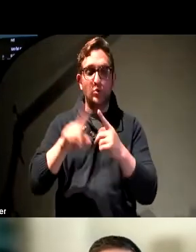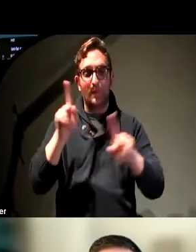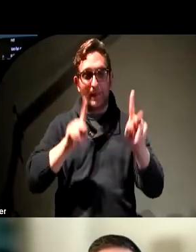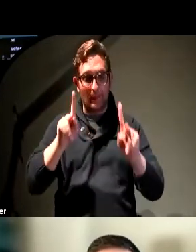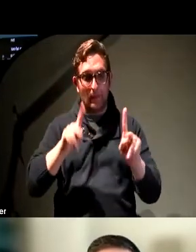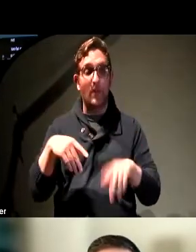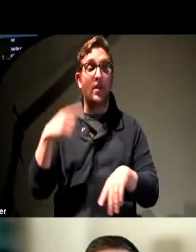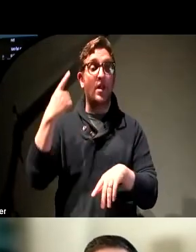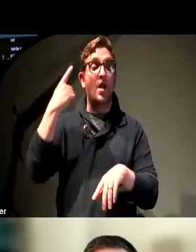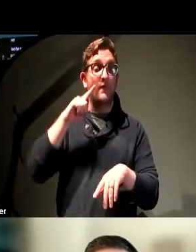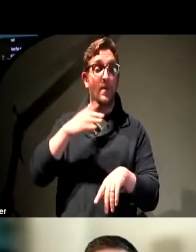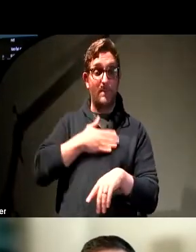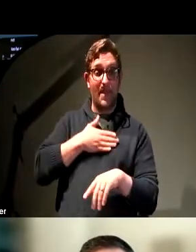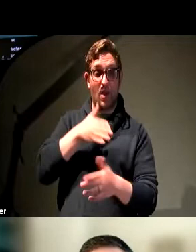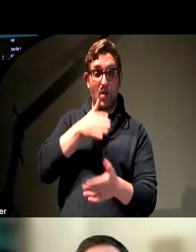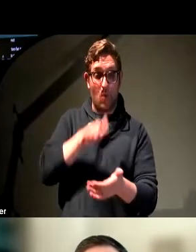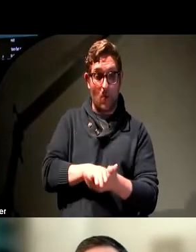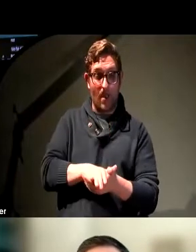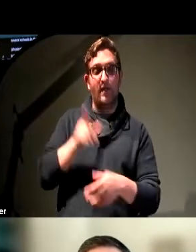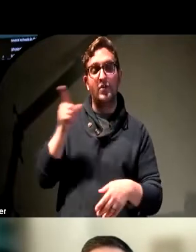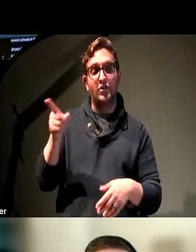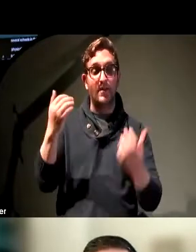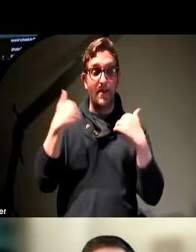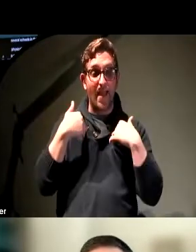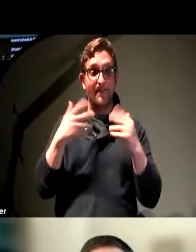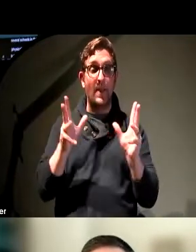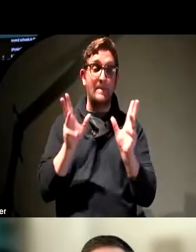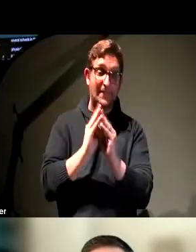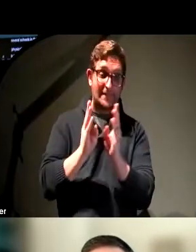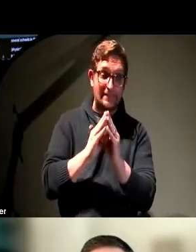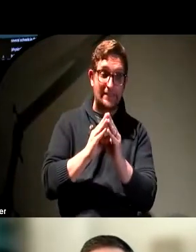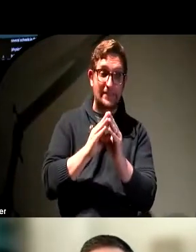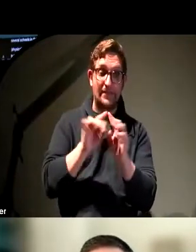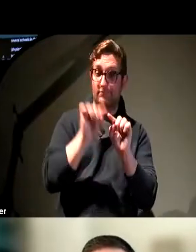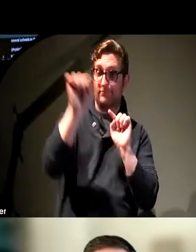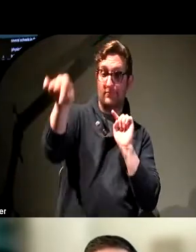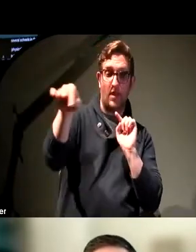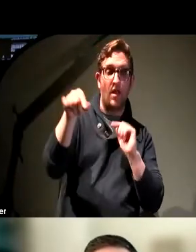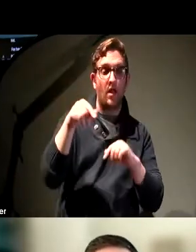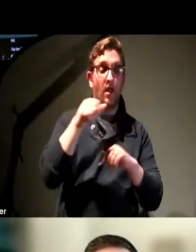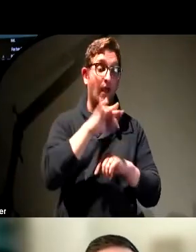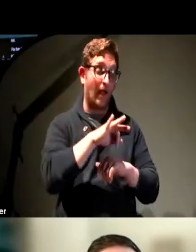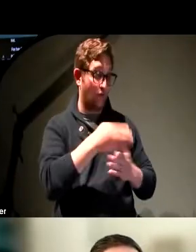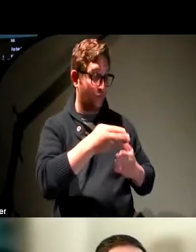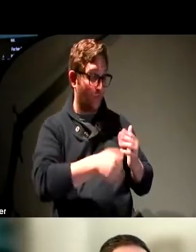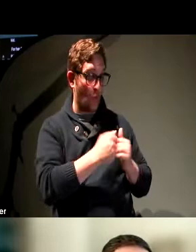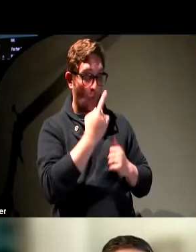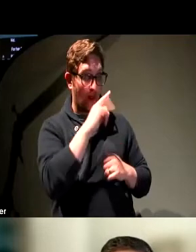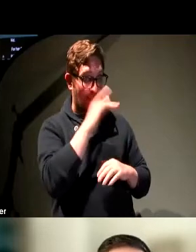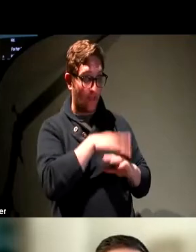her, if she has a meeting across town, right when she's finishing up with one of the kids on her case load,